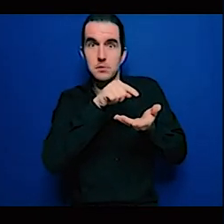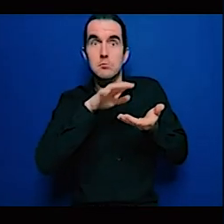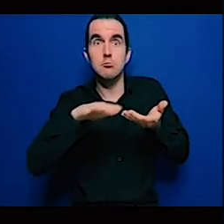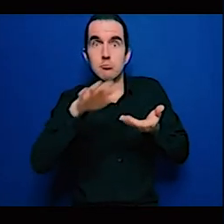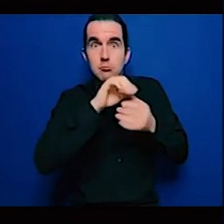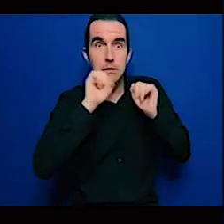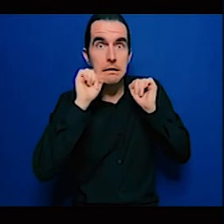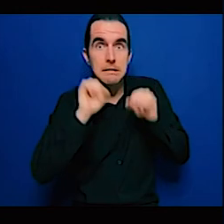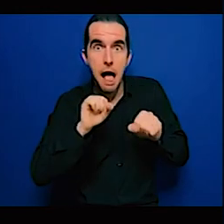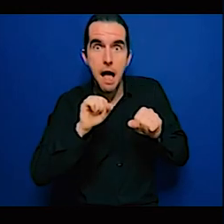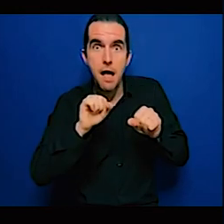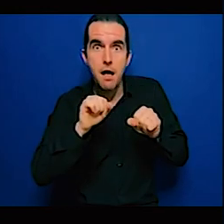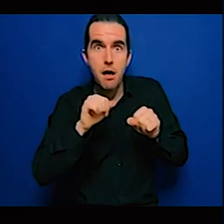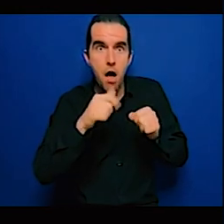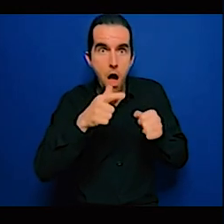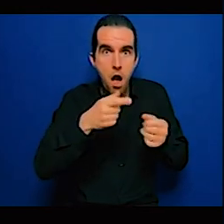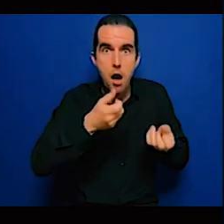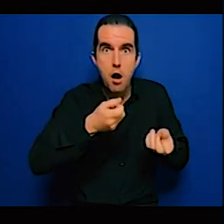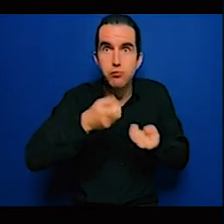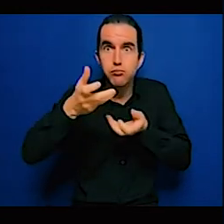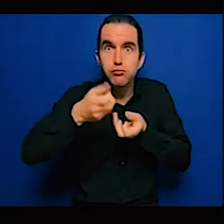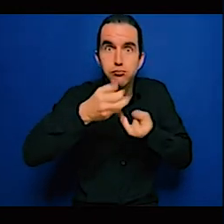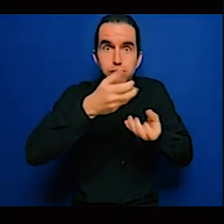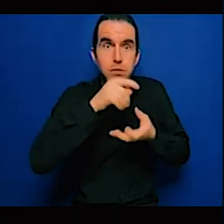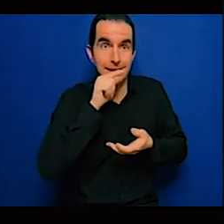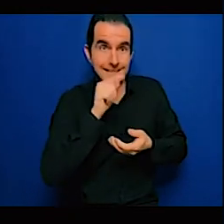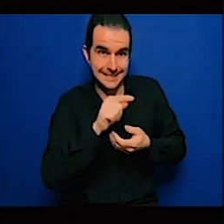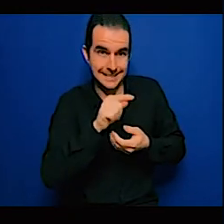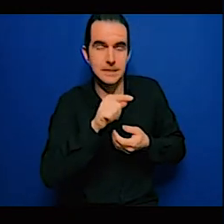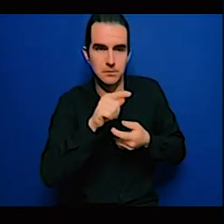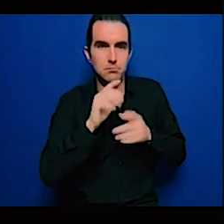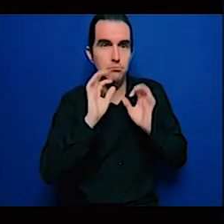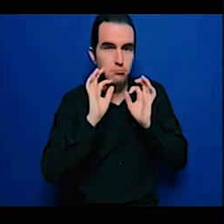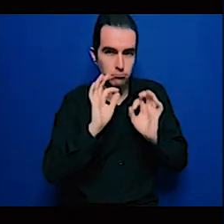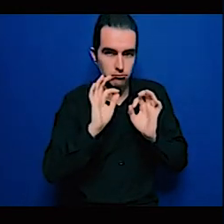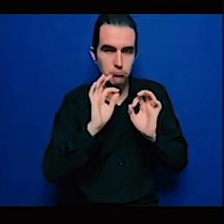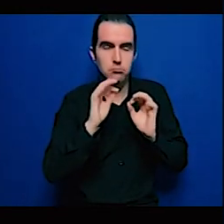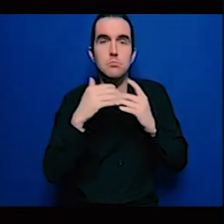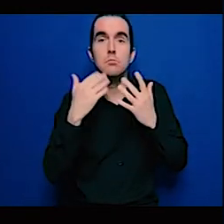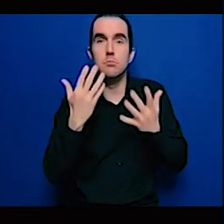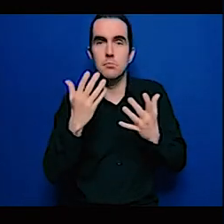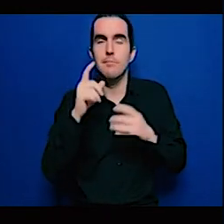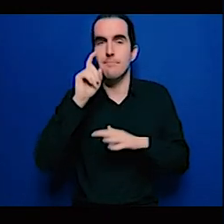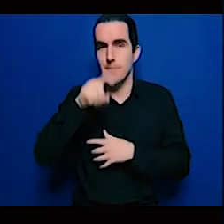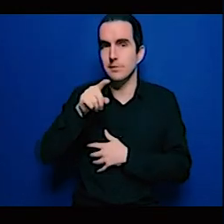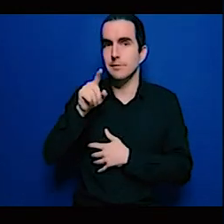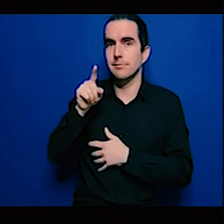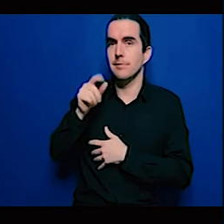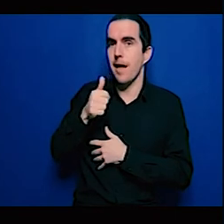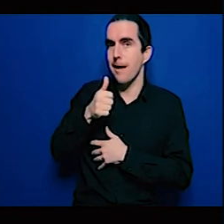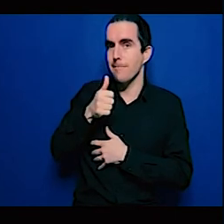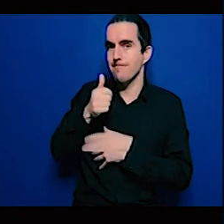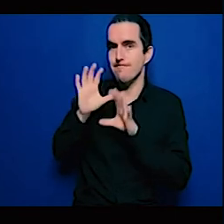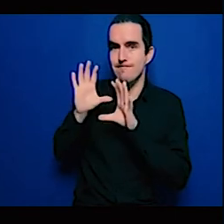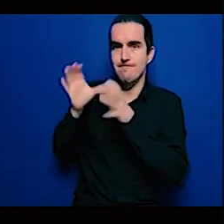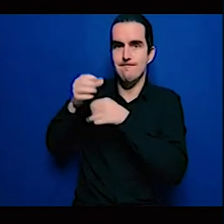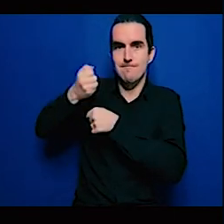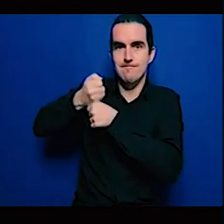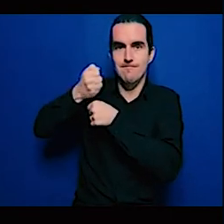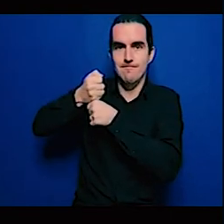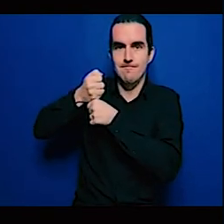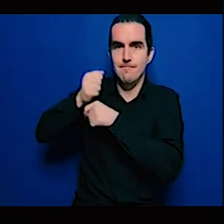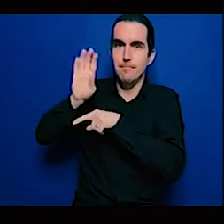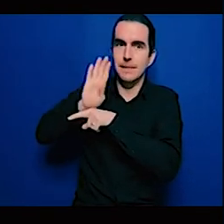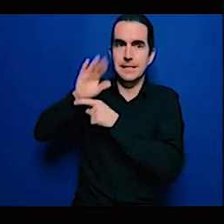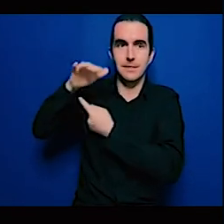national sovereign funds so that they can be used as part of the 15% contribution that Moussa was